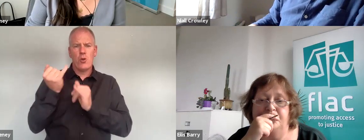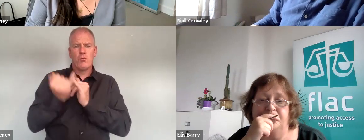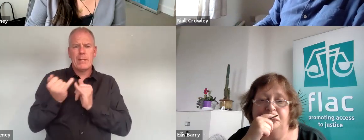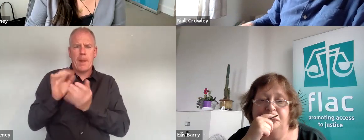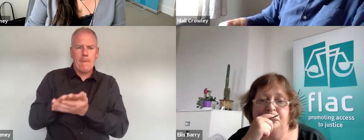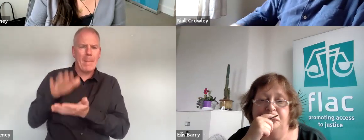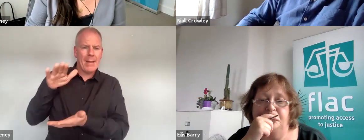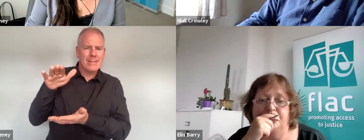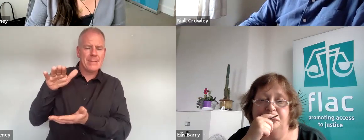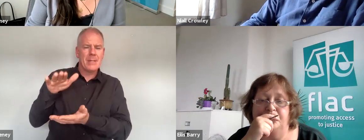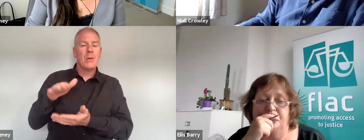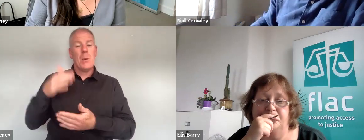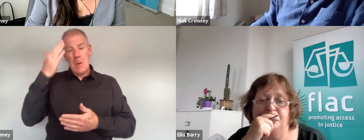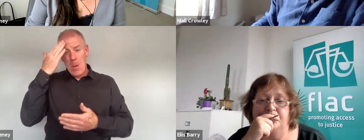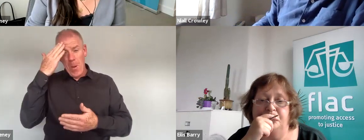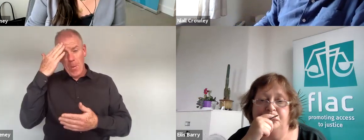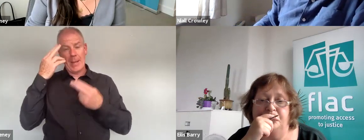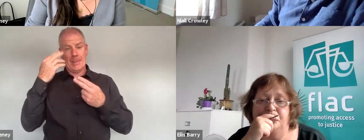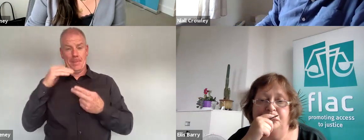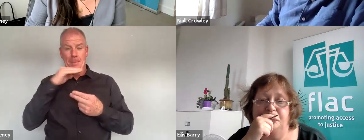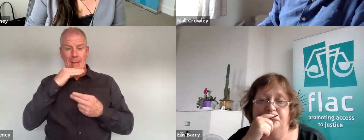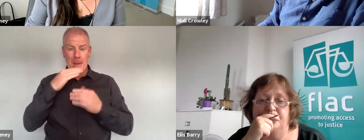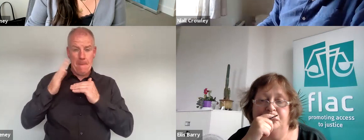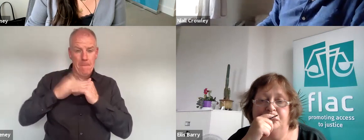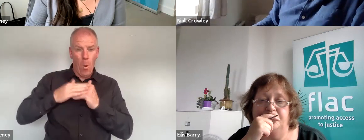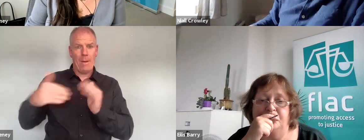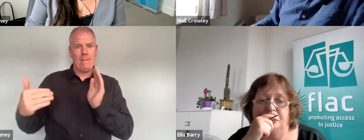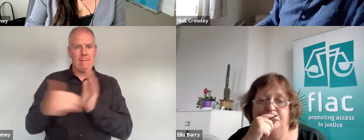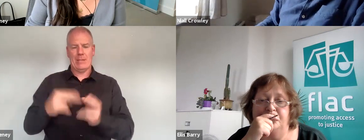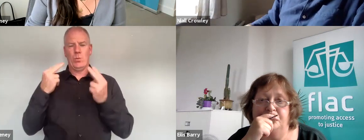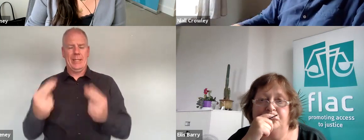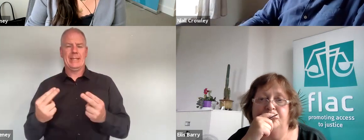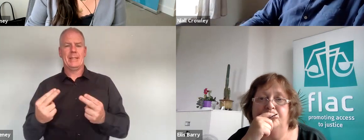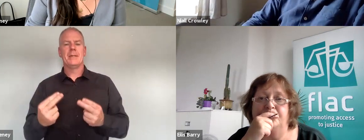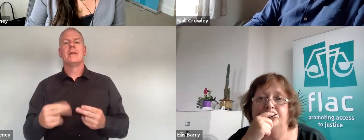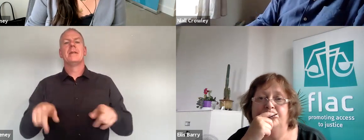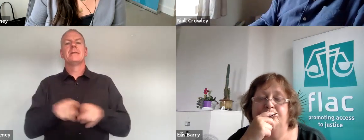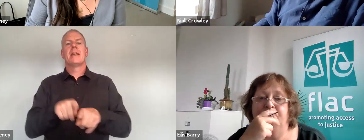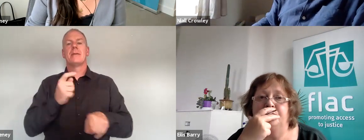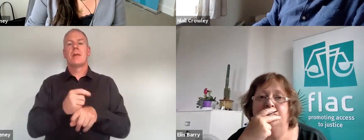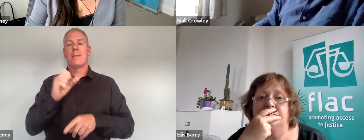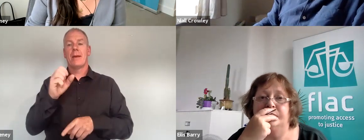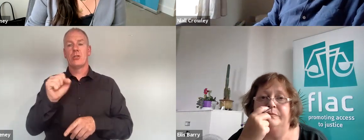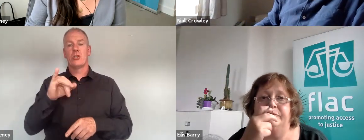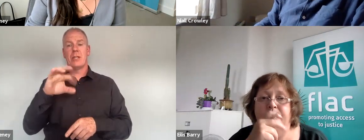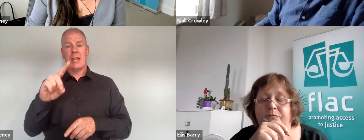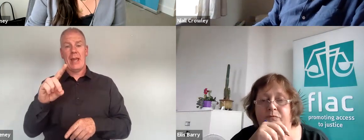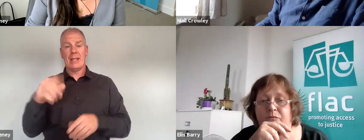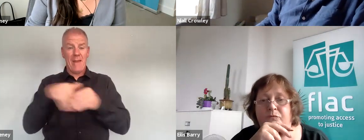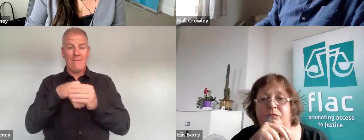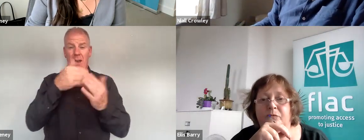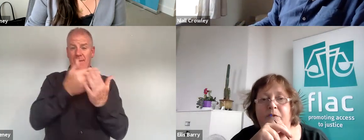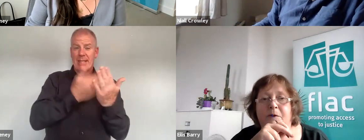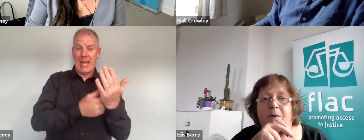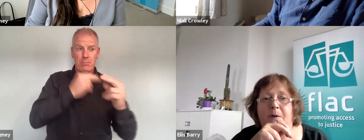we certainly know it means more there's no doubt about that and I think Sinead's commitment to litigation is really